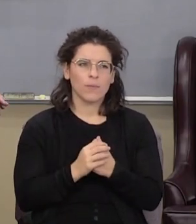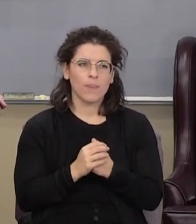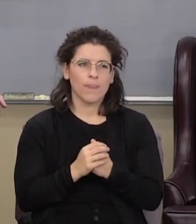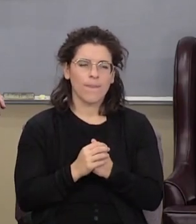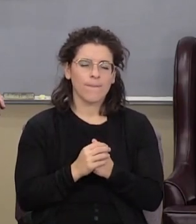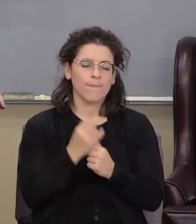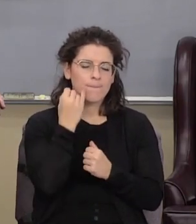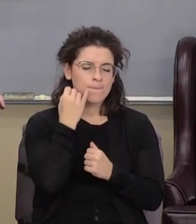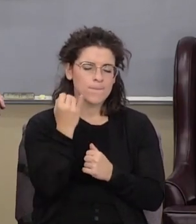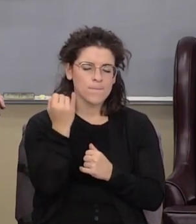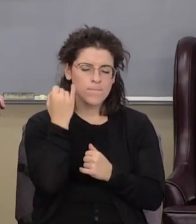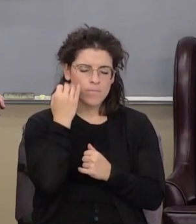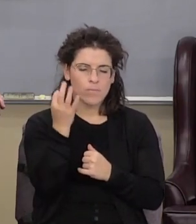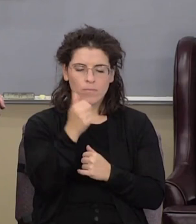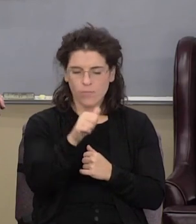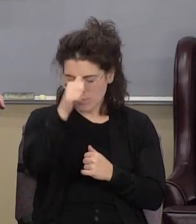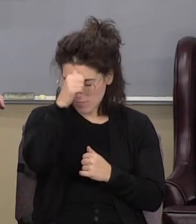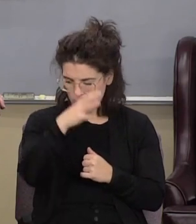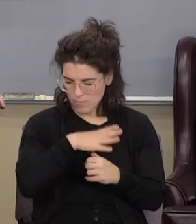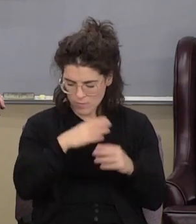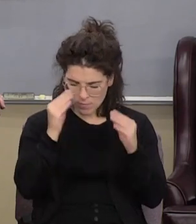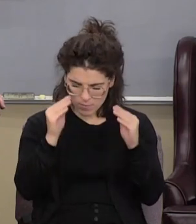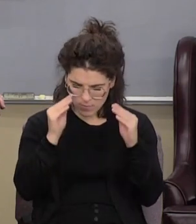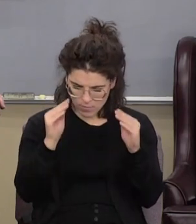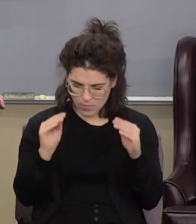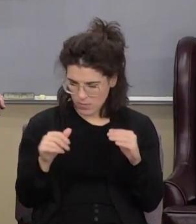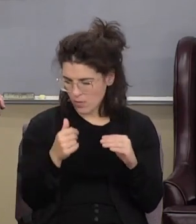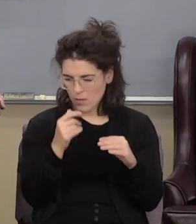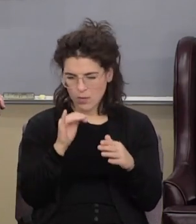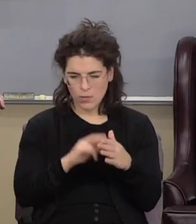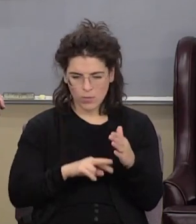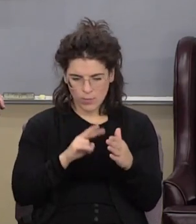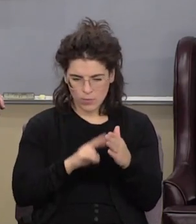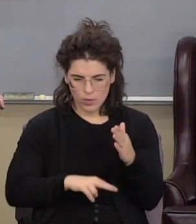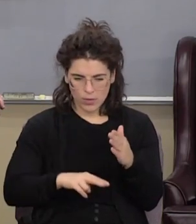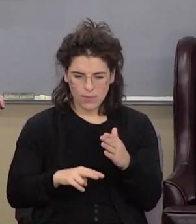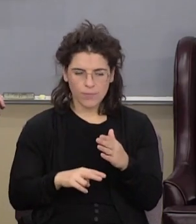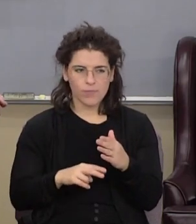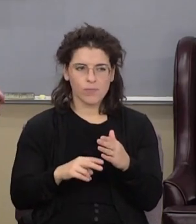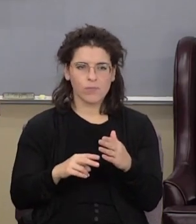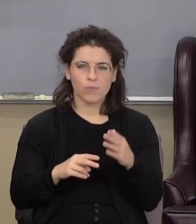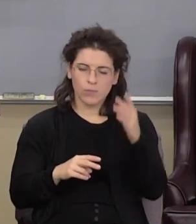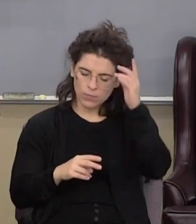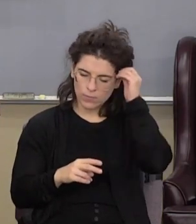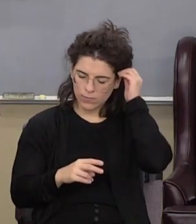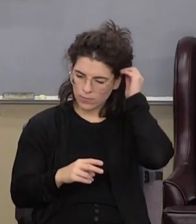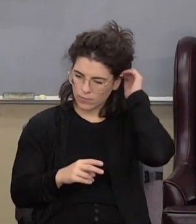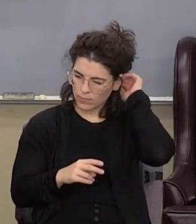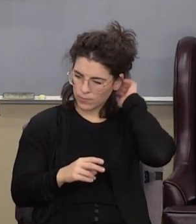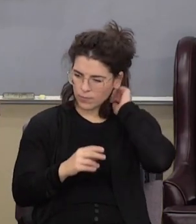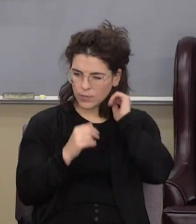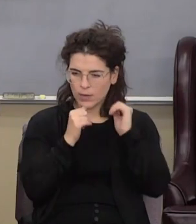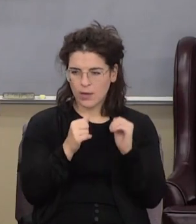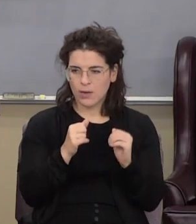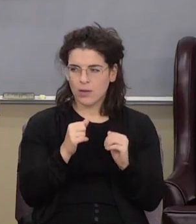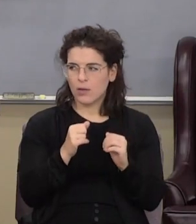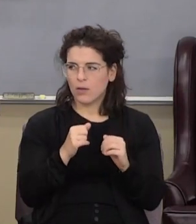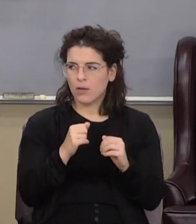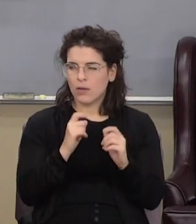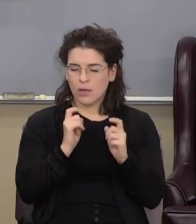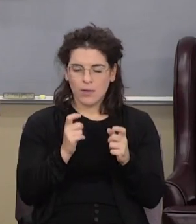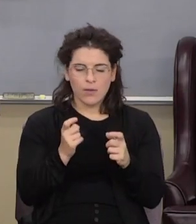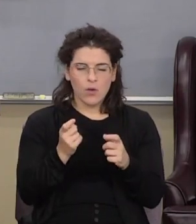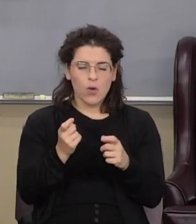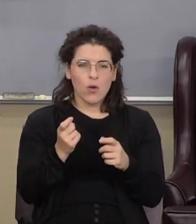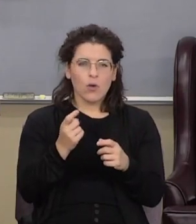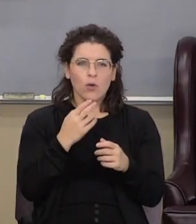if any man teach otherwise and that is what you've been reading here and sit not to wholesome words that